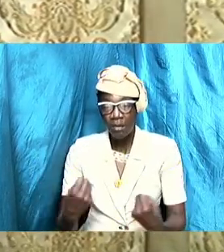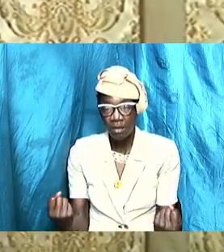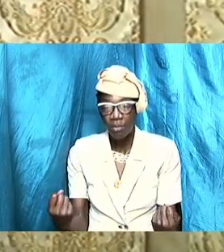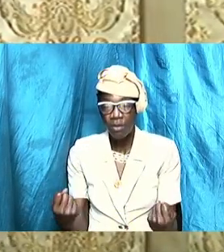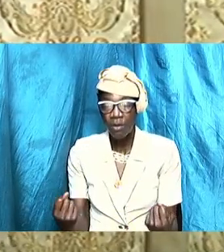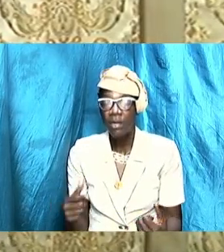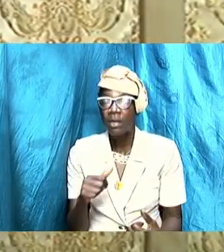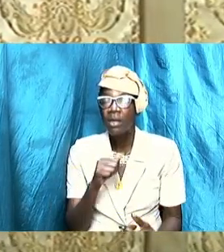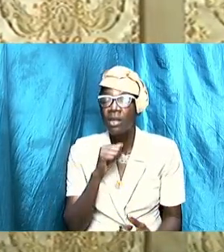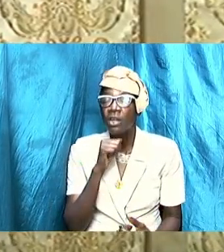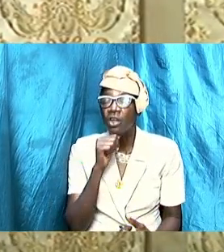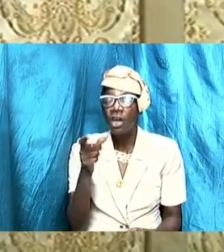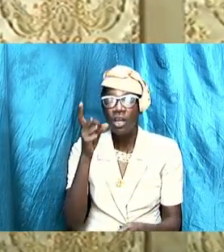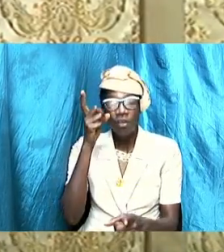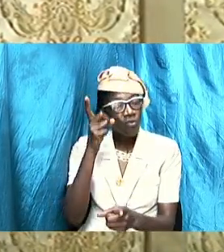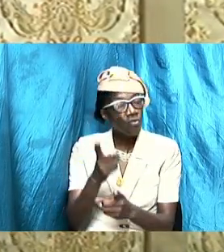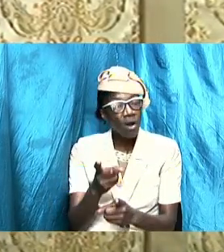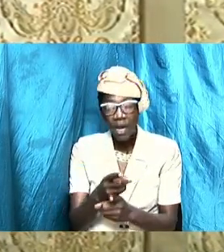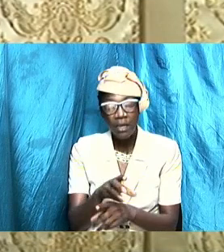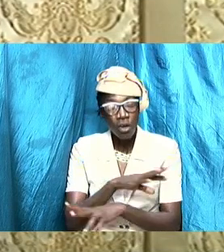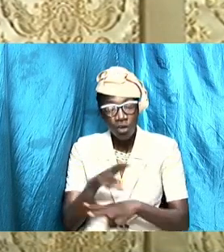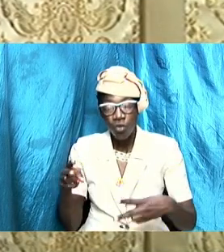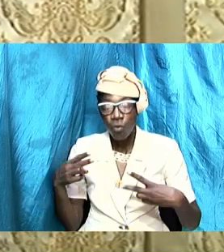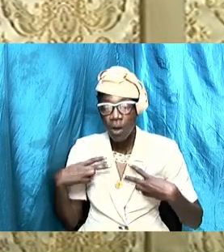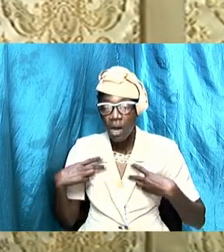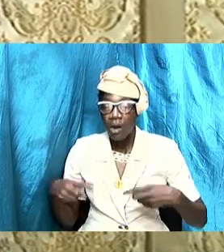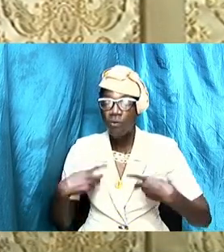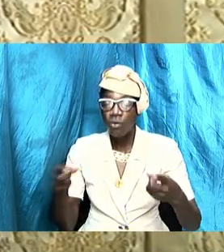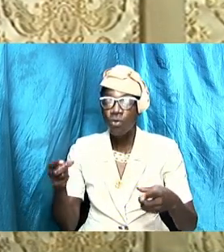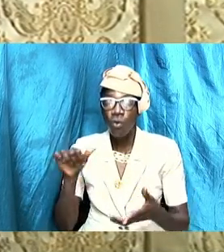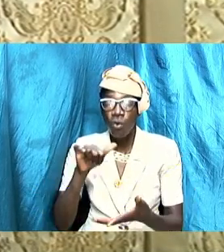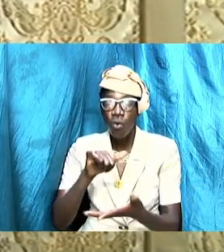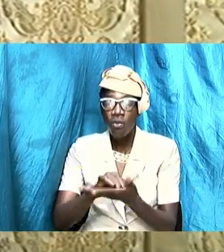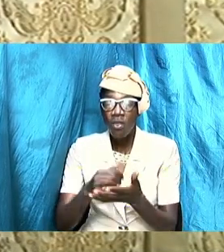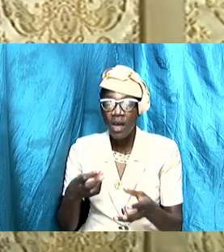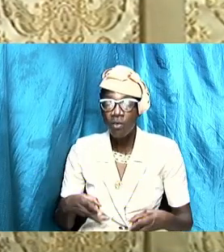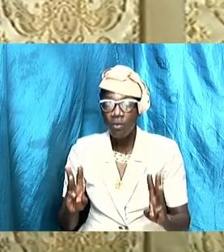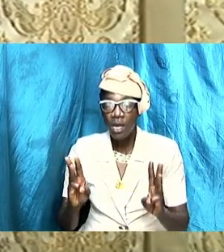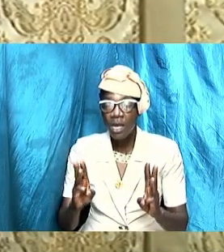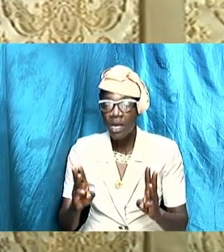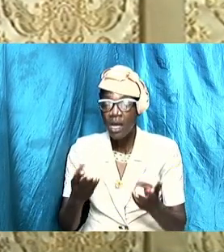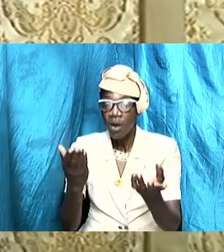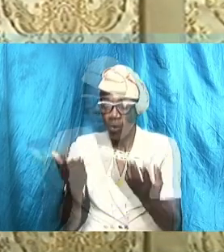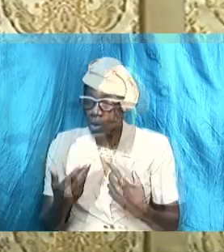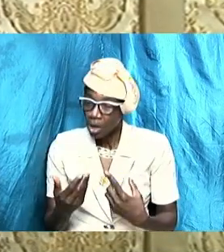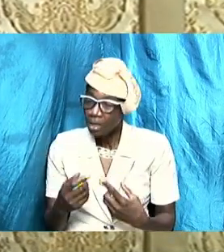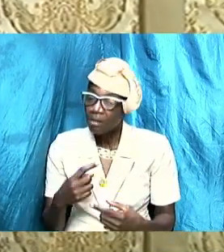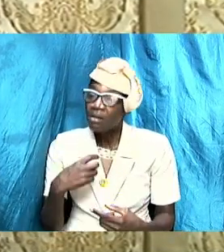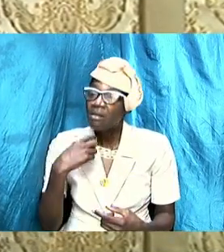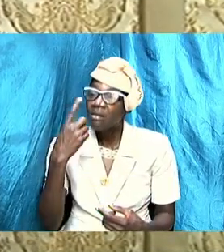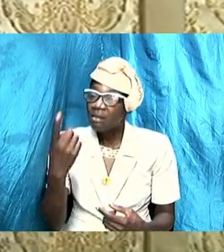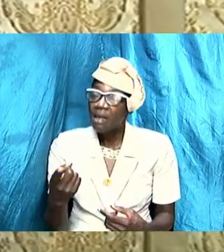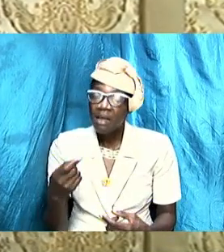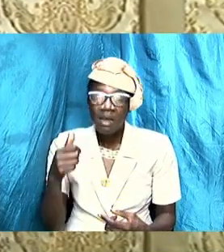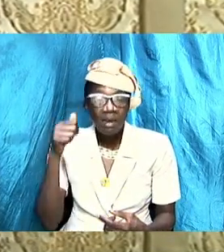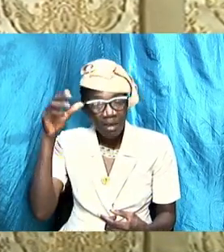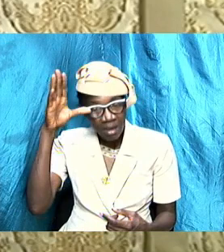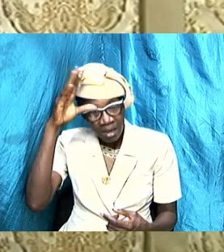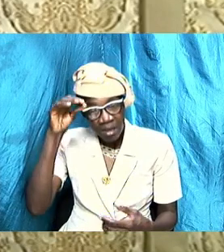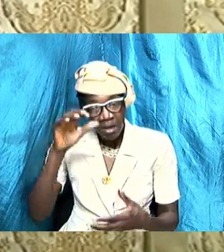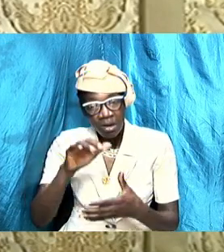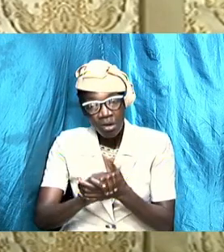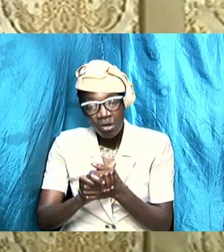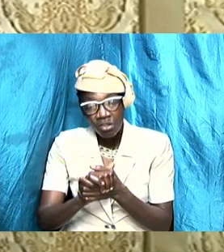is not right. It is not have to go that way. And I want to challenge husbands to reassess